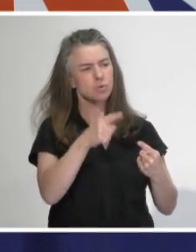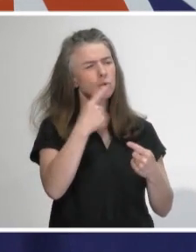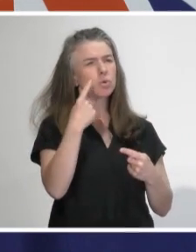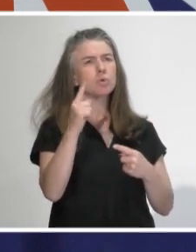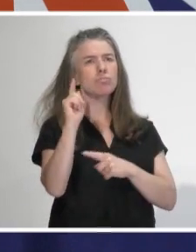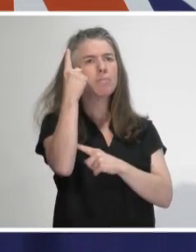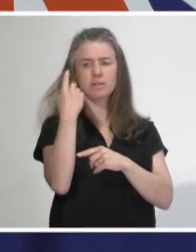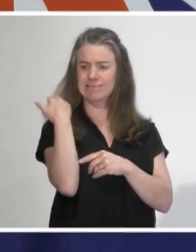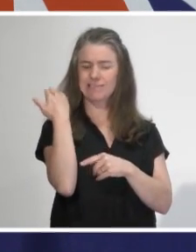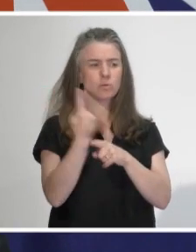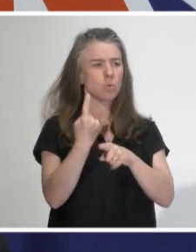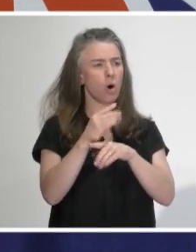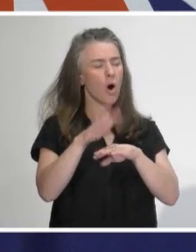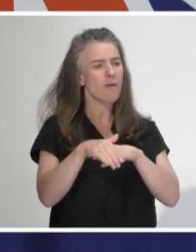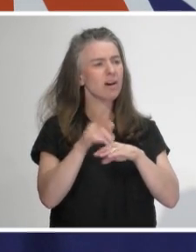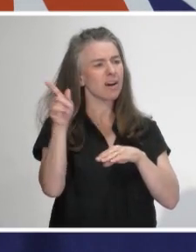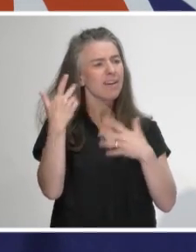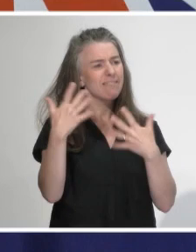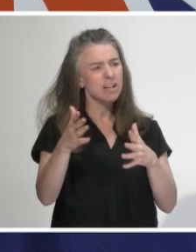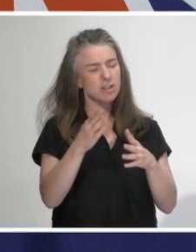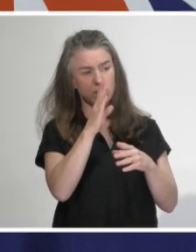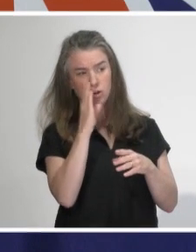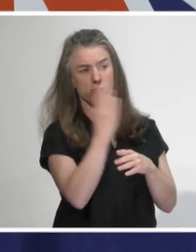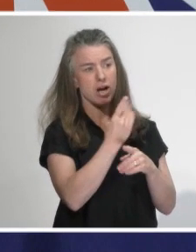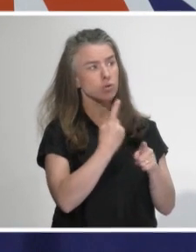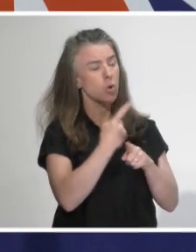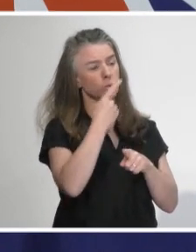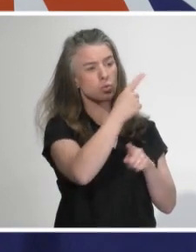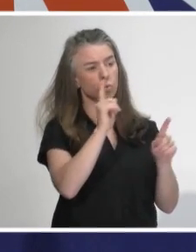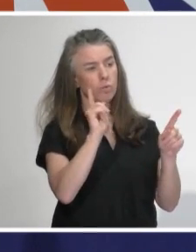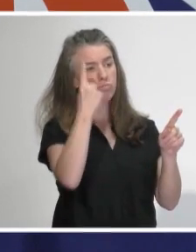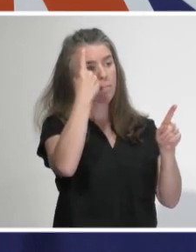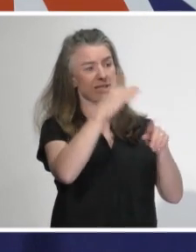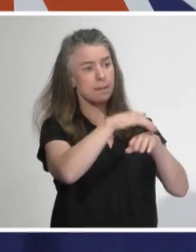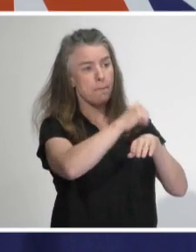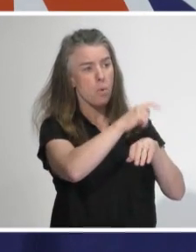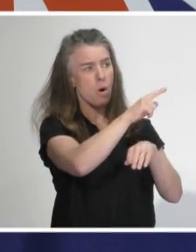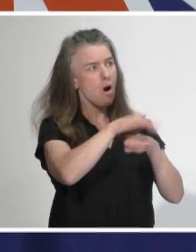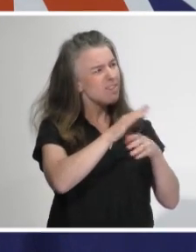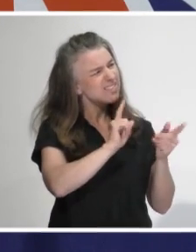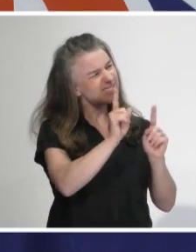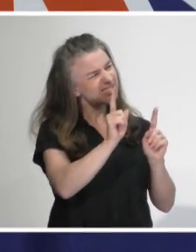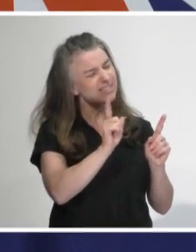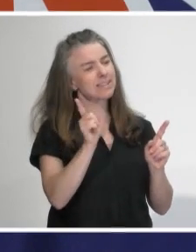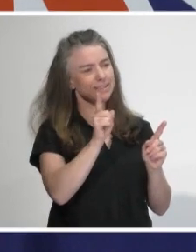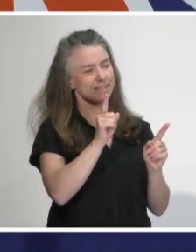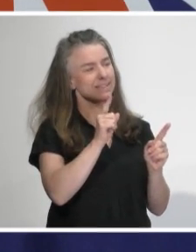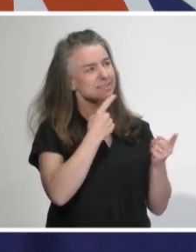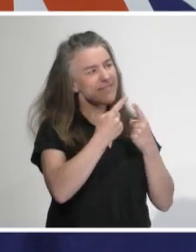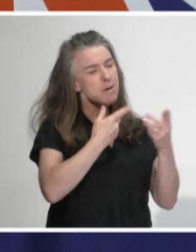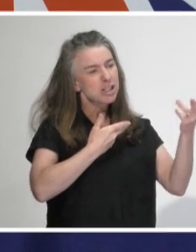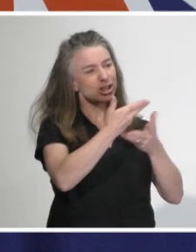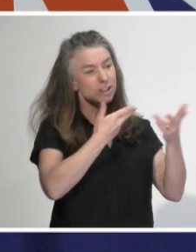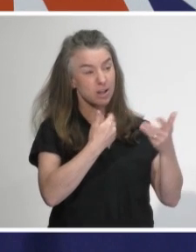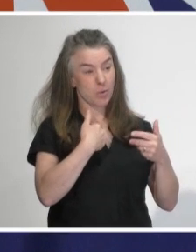heard the PM the other day talk about that she'd conversed directly with the Prime Minister of Singapore about the approach they're using there, specific app. So,